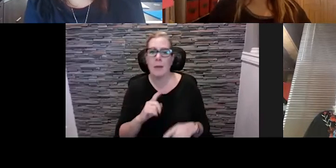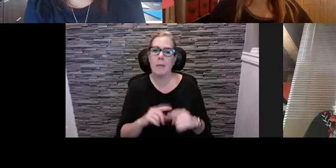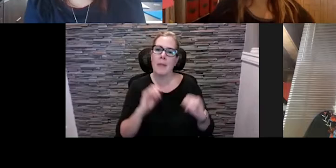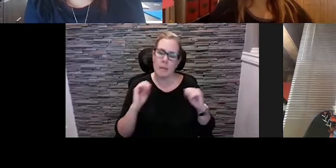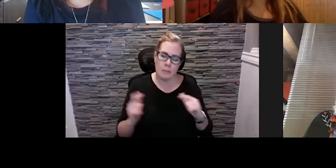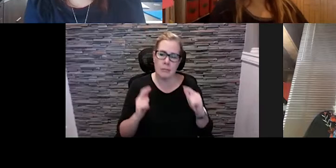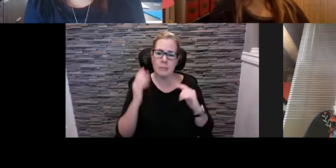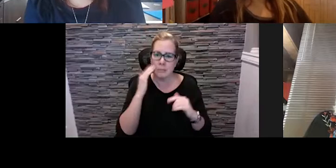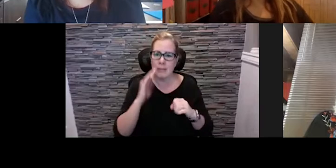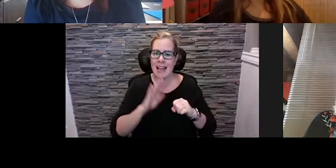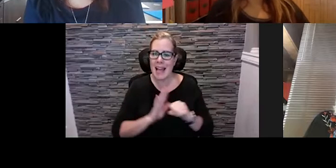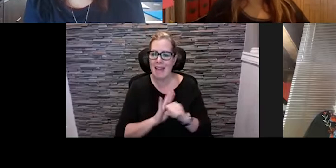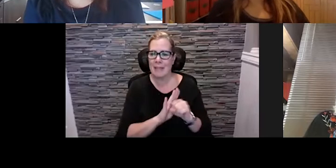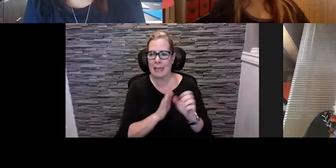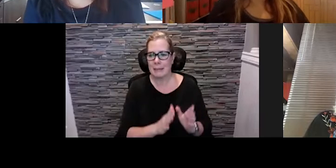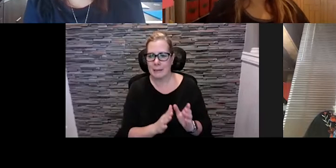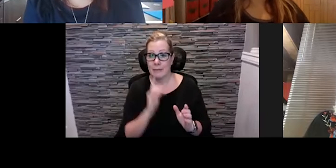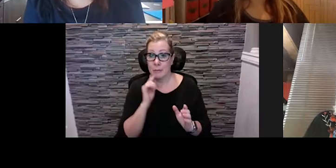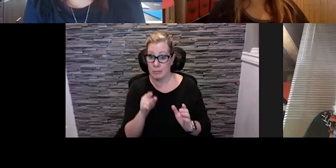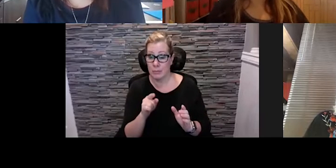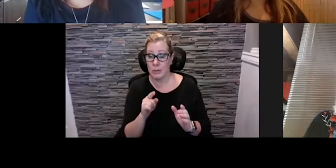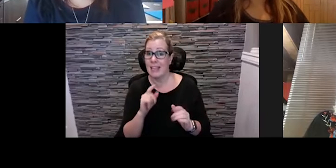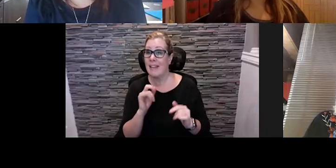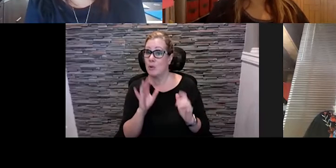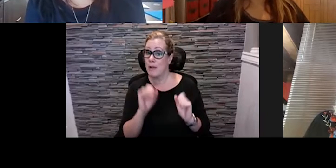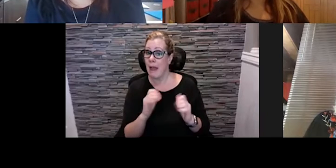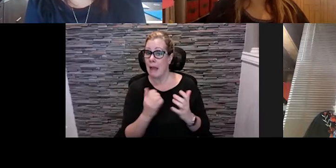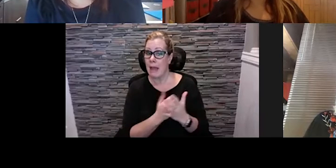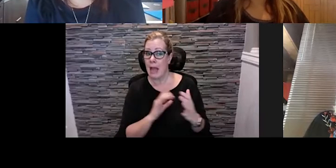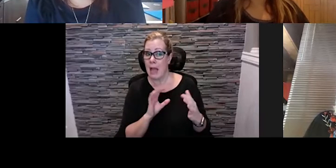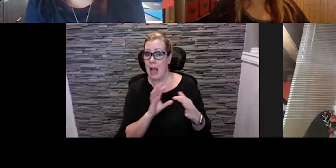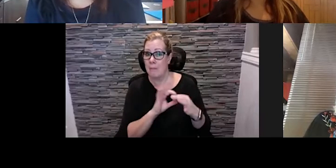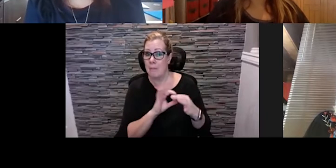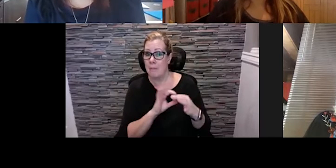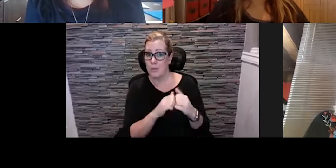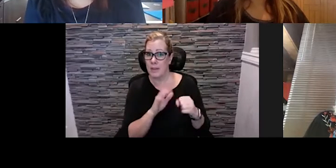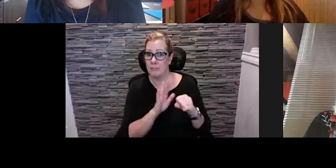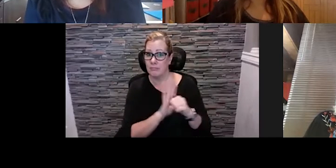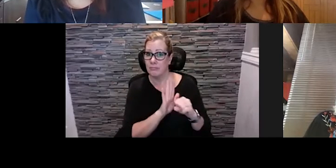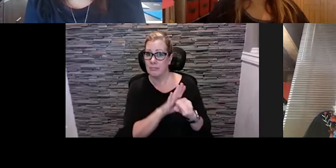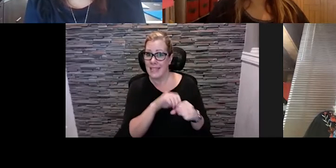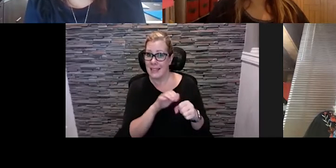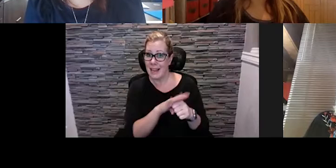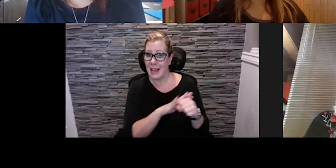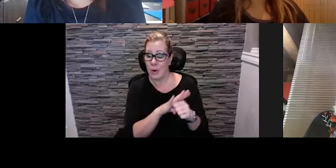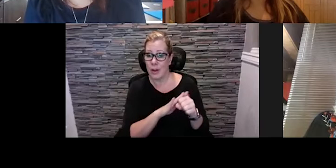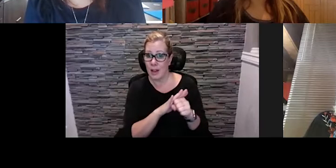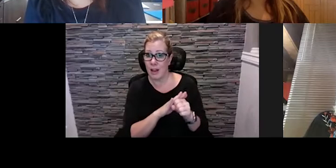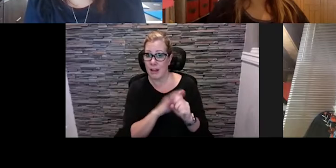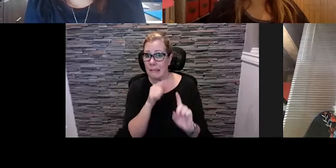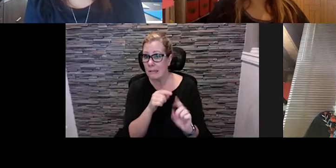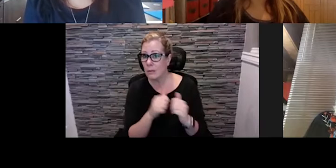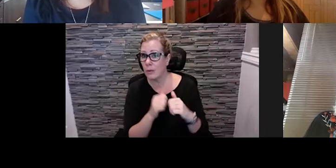and so tying into an advocate in an area, especially when it comes to venue can be really helpful and